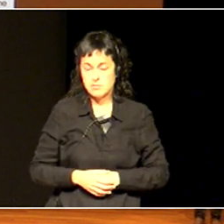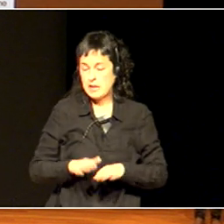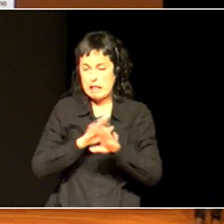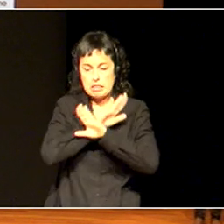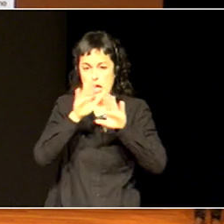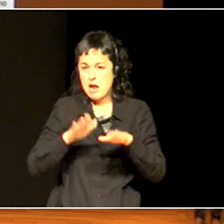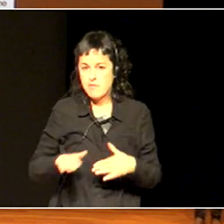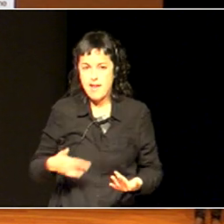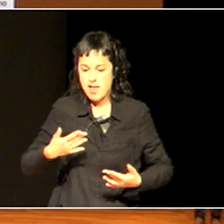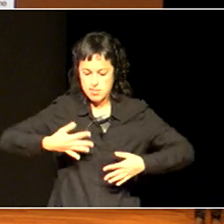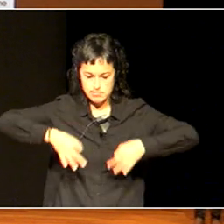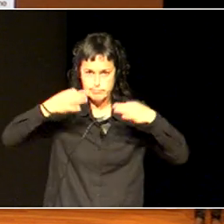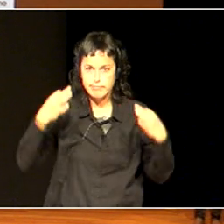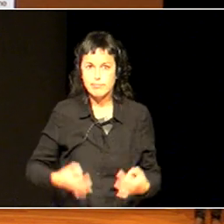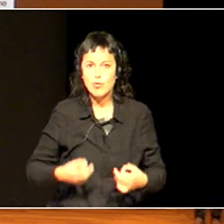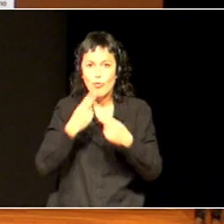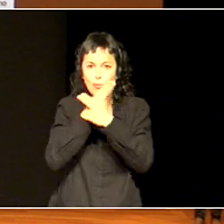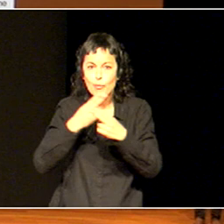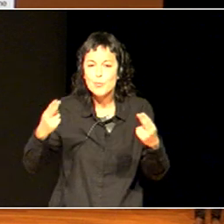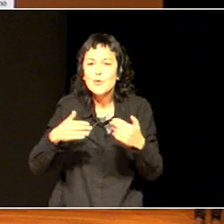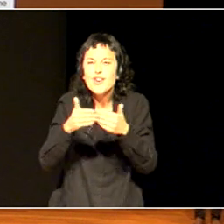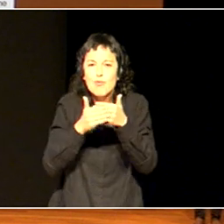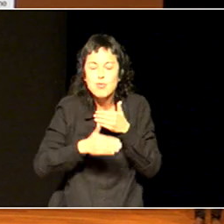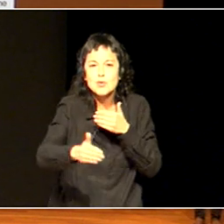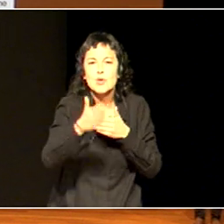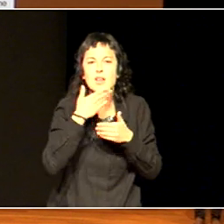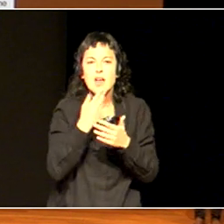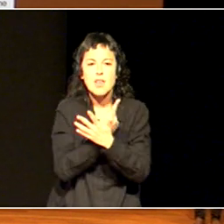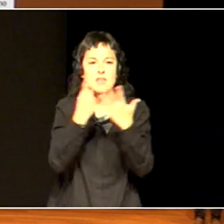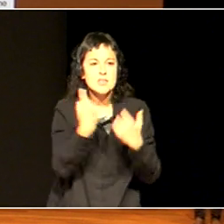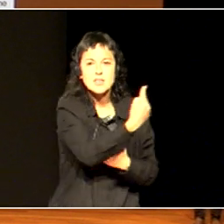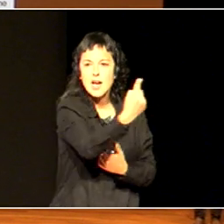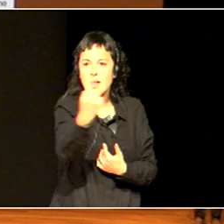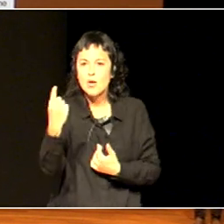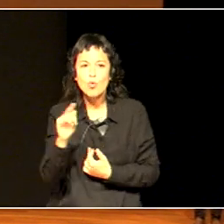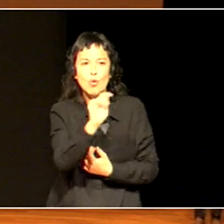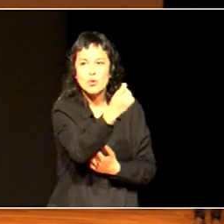to achieve. The constraints on the achievement of each child.